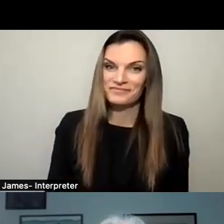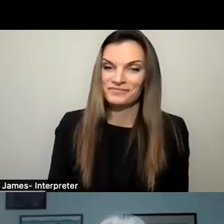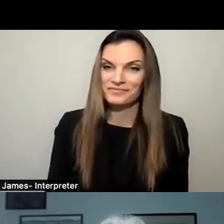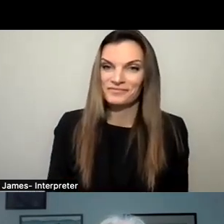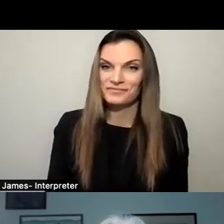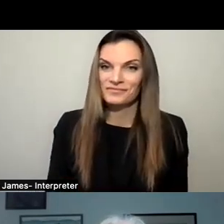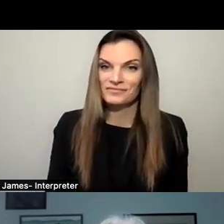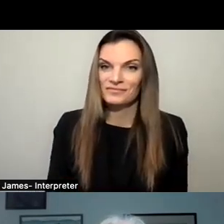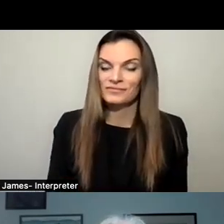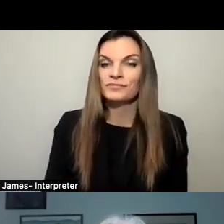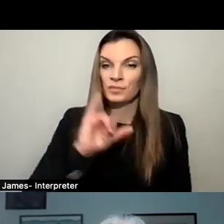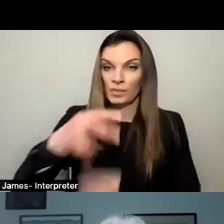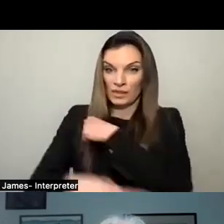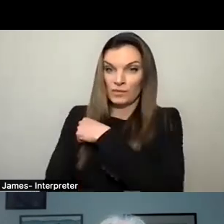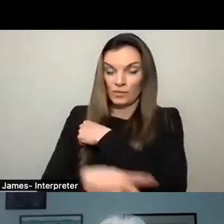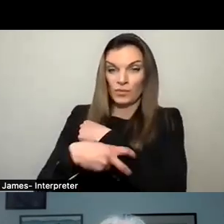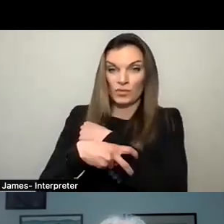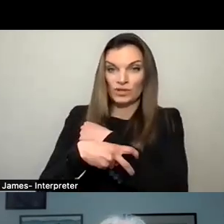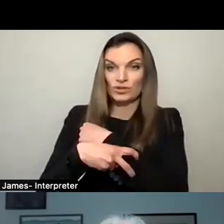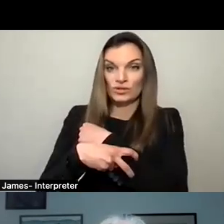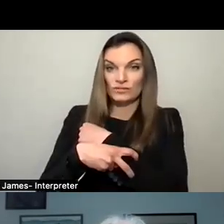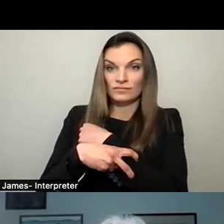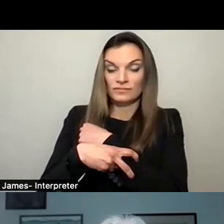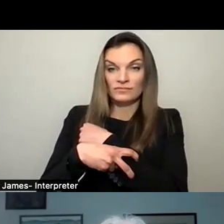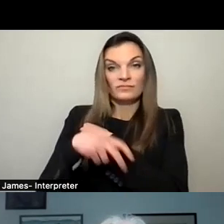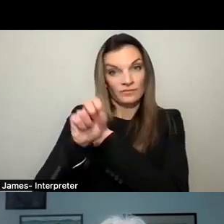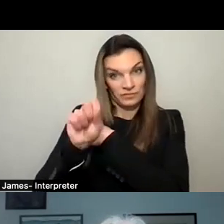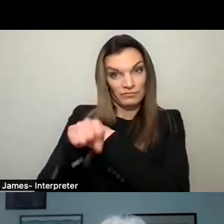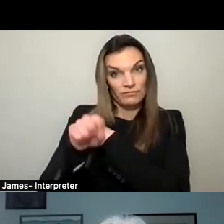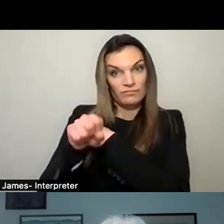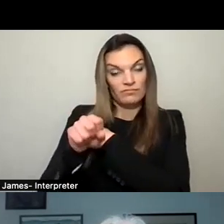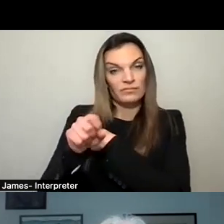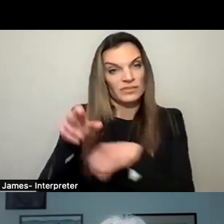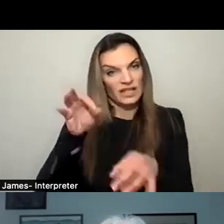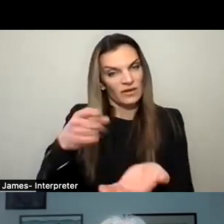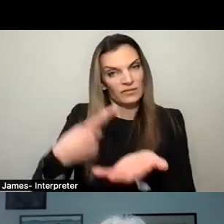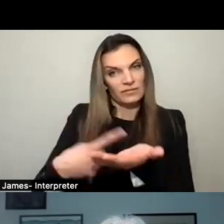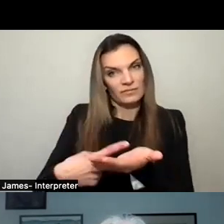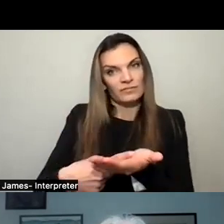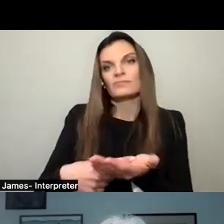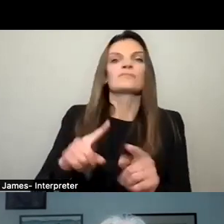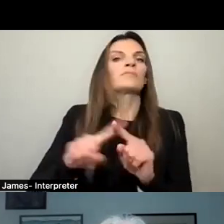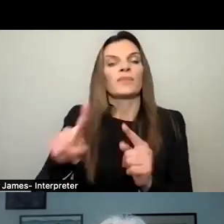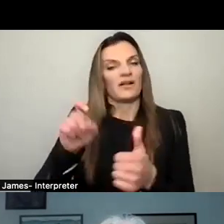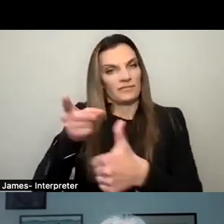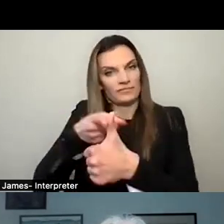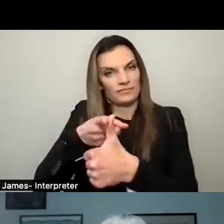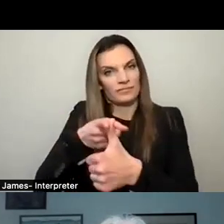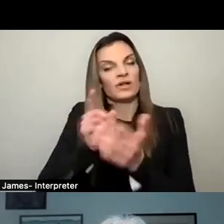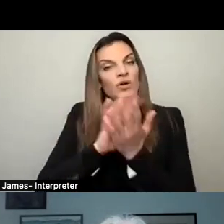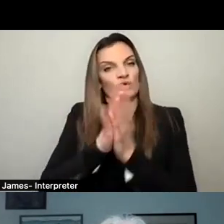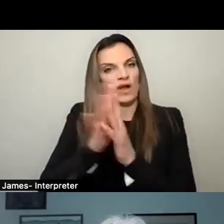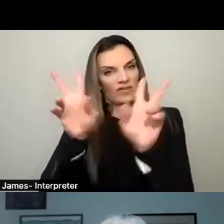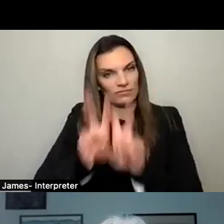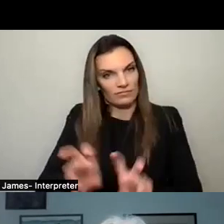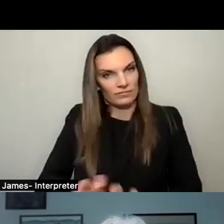The Continental Bridge is, yes, something that we think we should definitely look into, but we have not taken the time to, A, do the traffic studies for